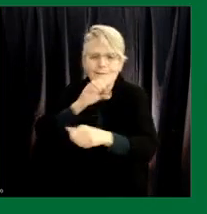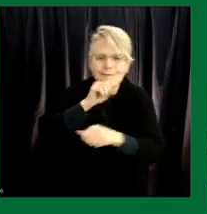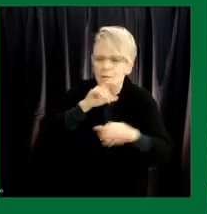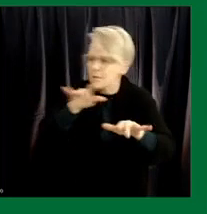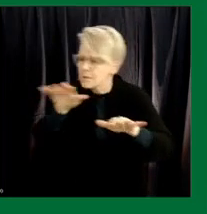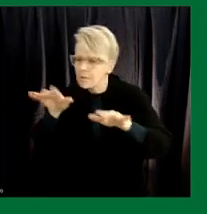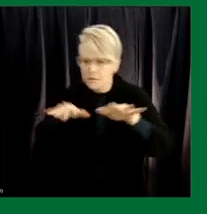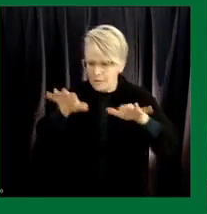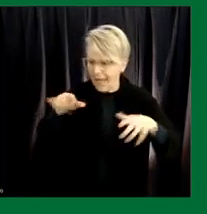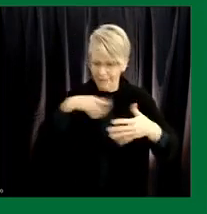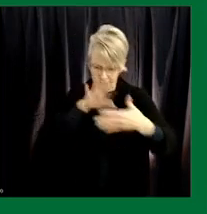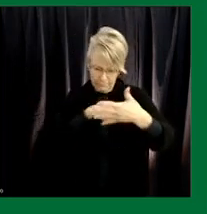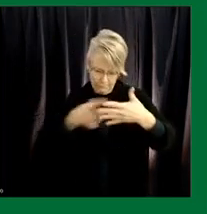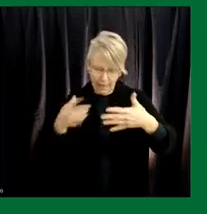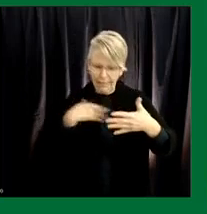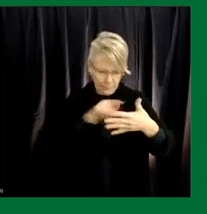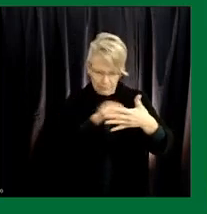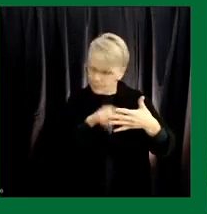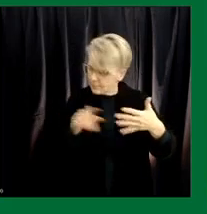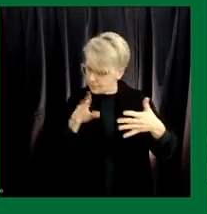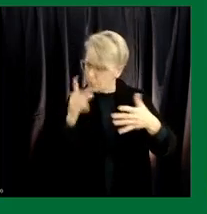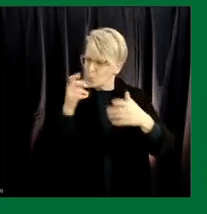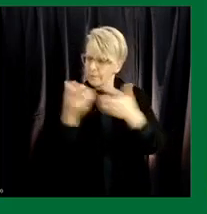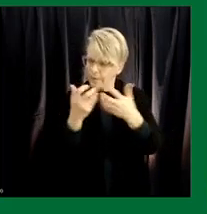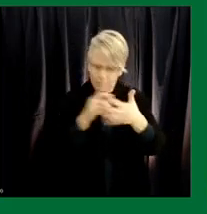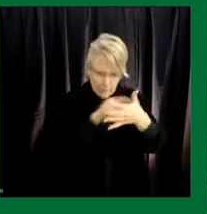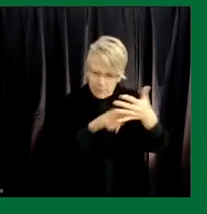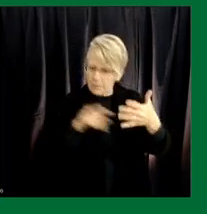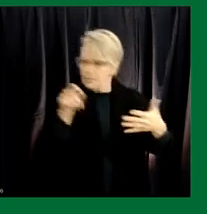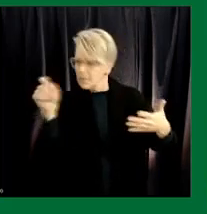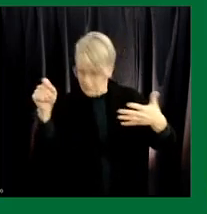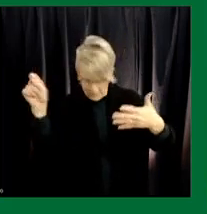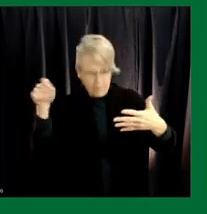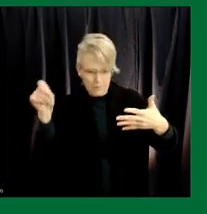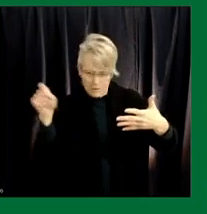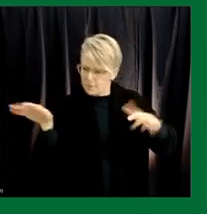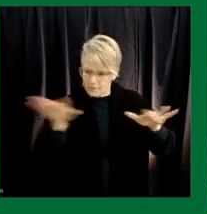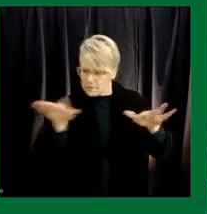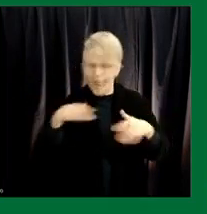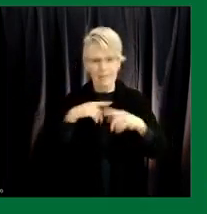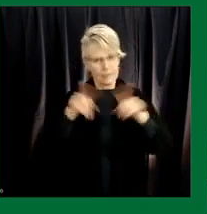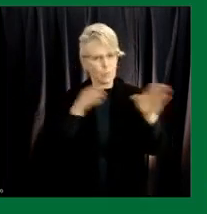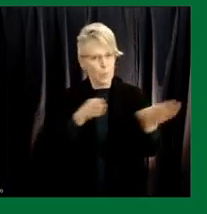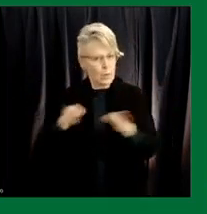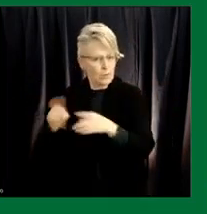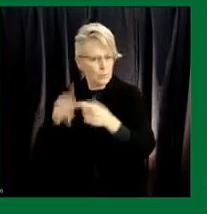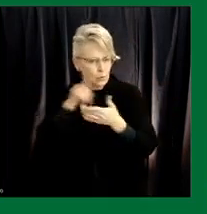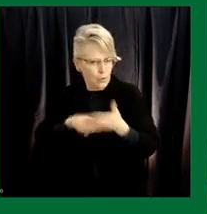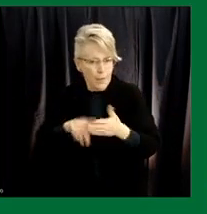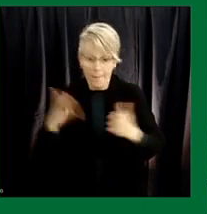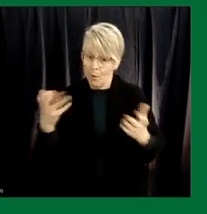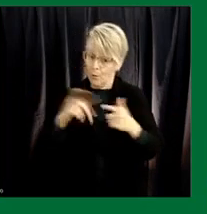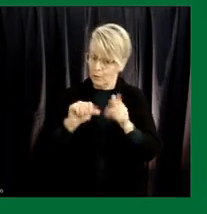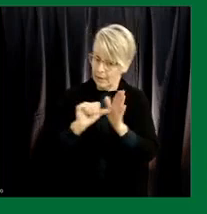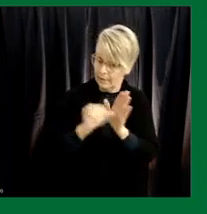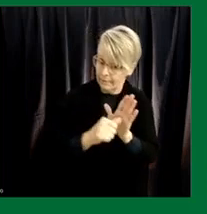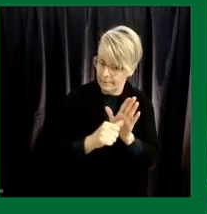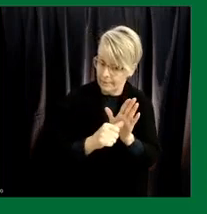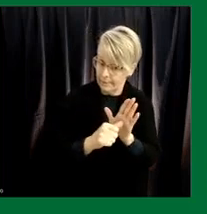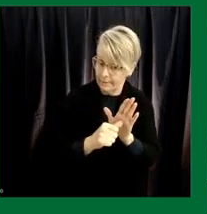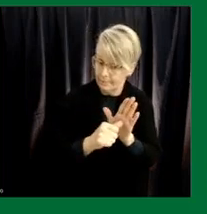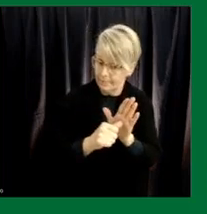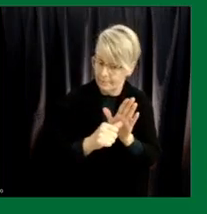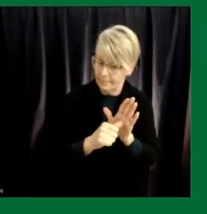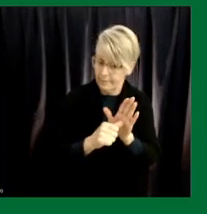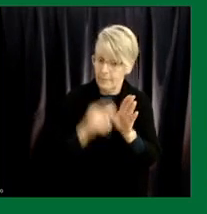metrics as the eligibility rolls forward but certainly all tools will be used but i do want to emphasize that i think it's important to